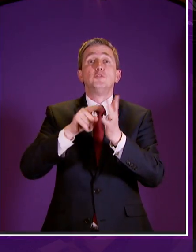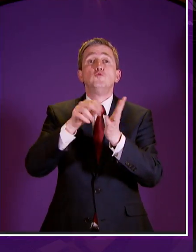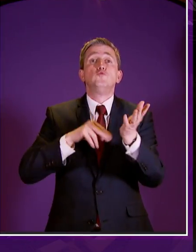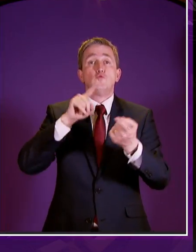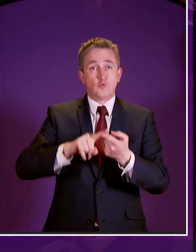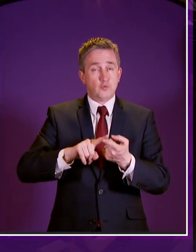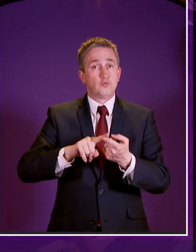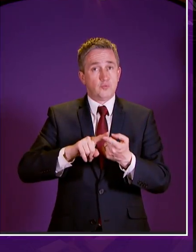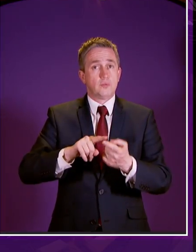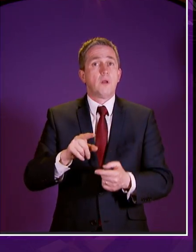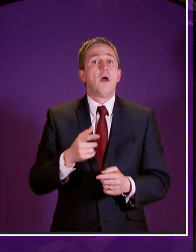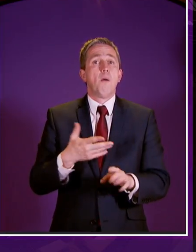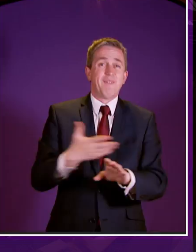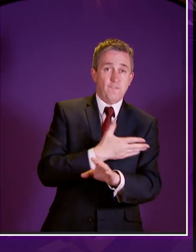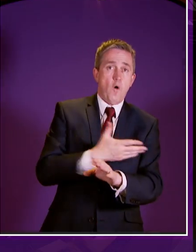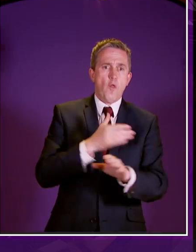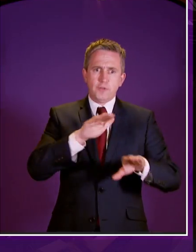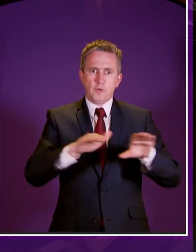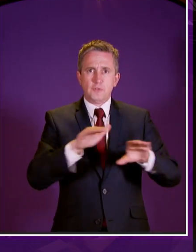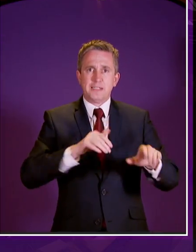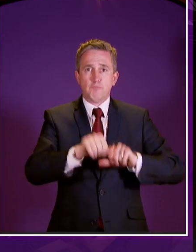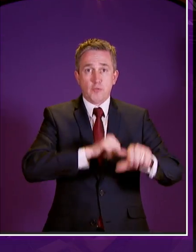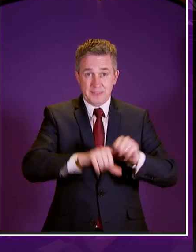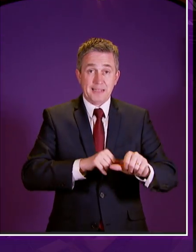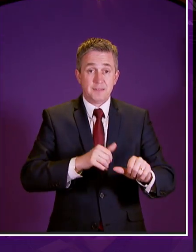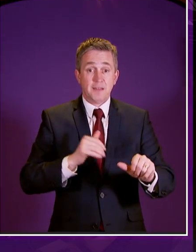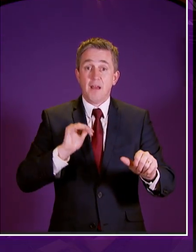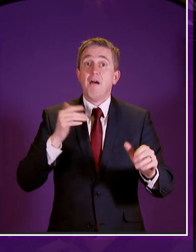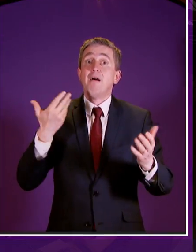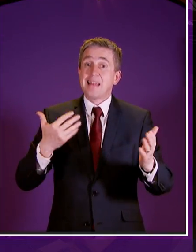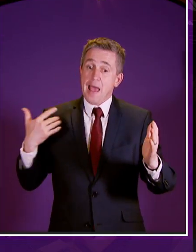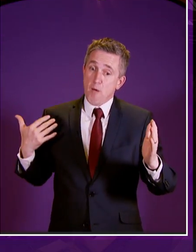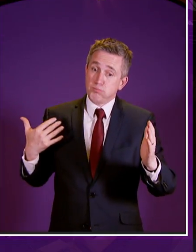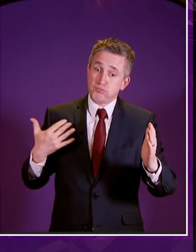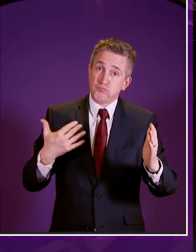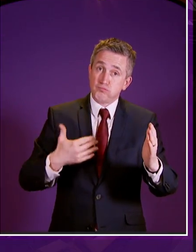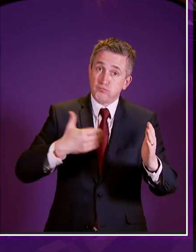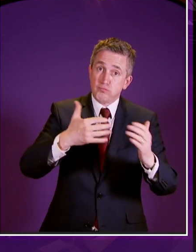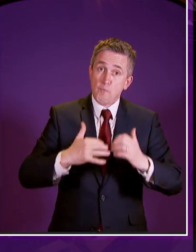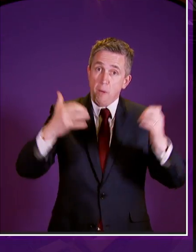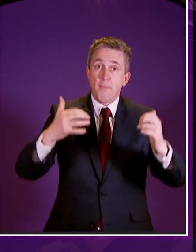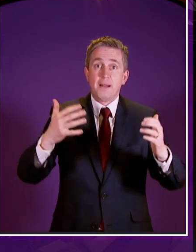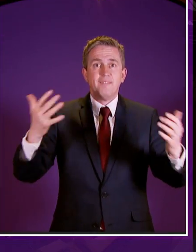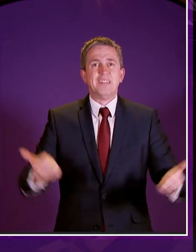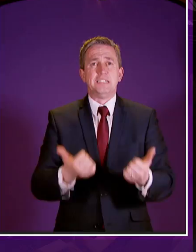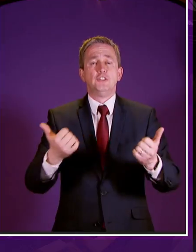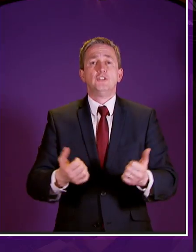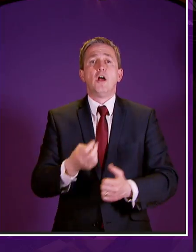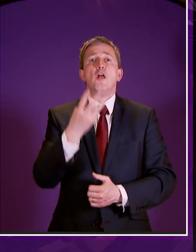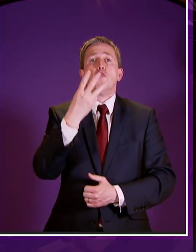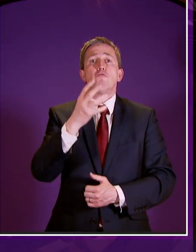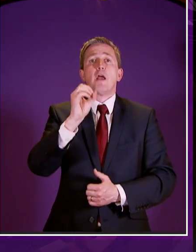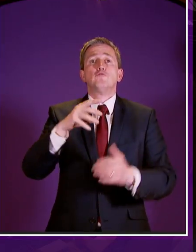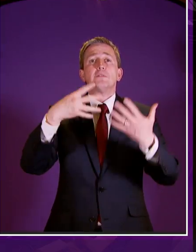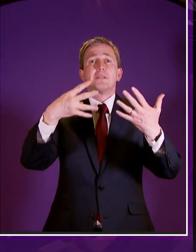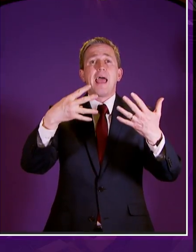consultation and engagement process today marks the end of that parliamentary progression in the 309